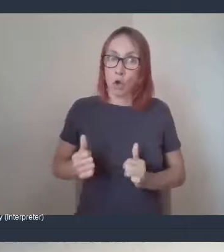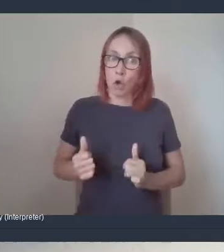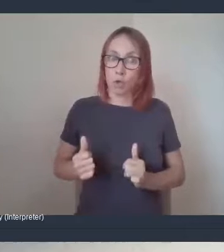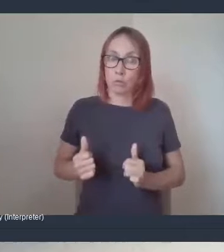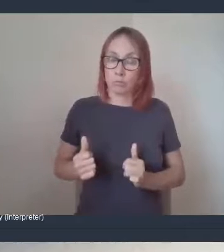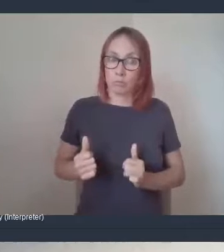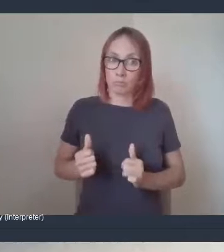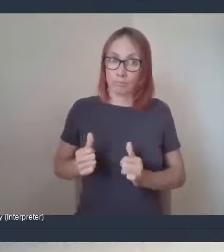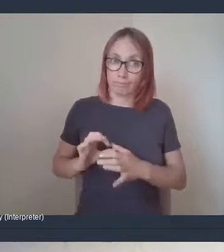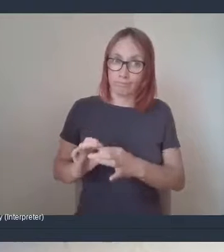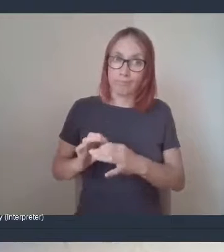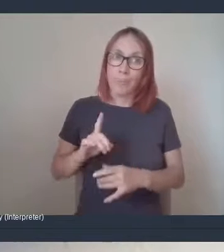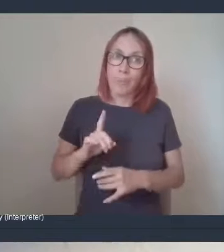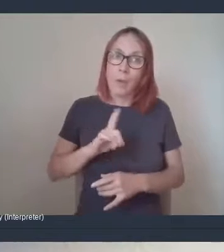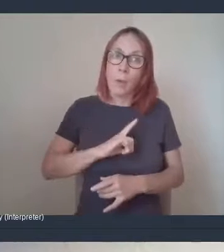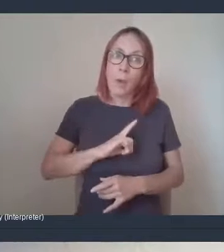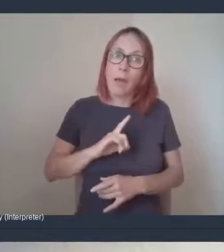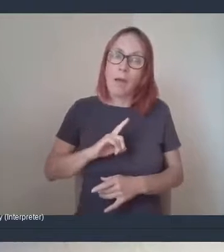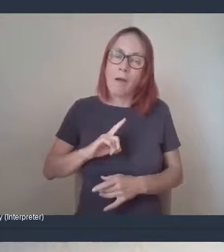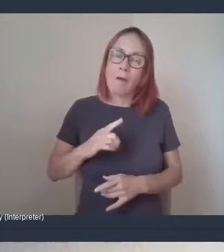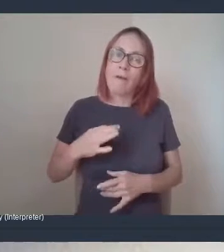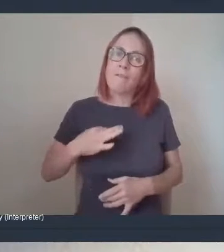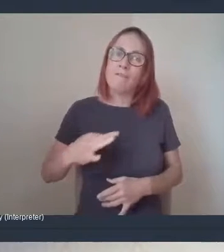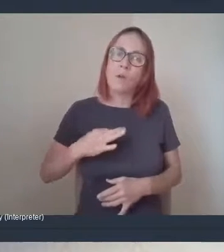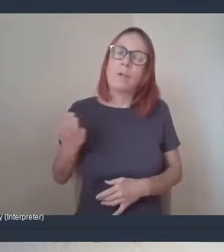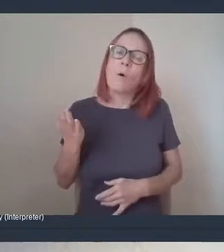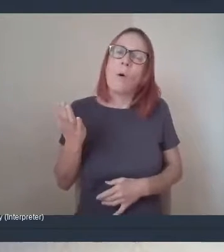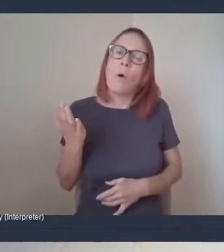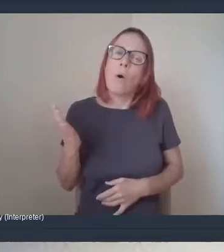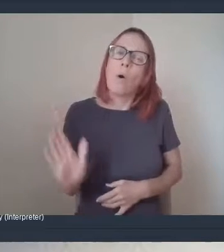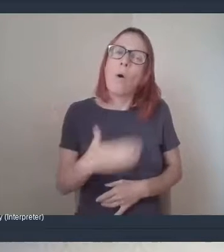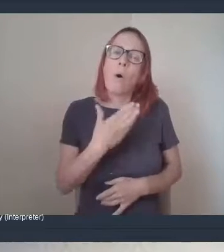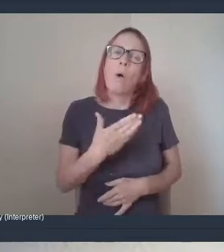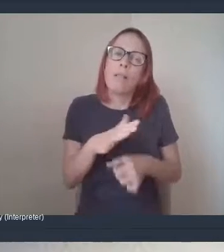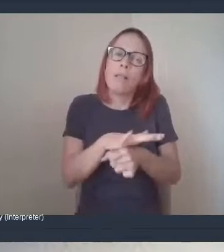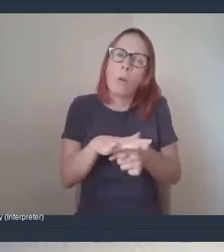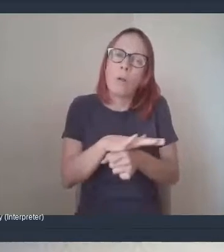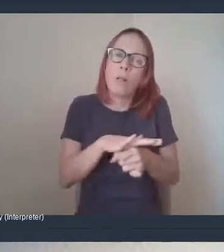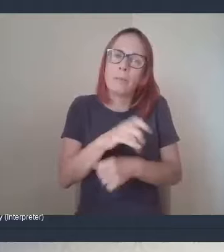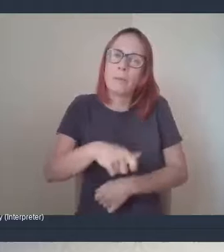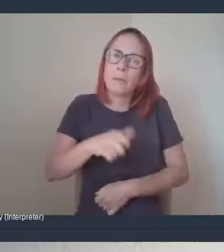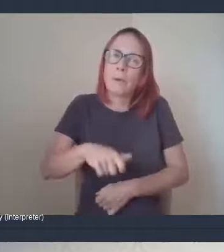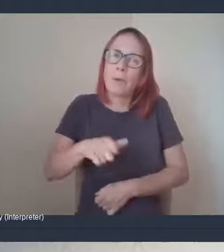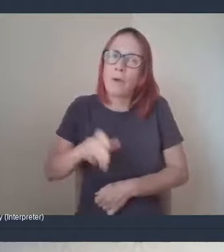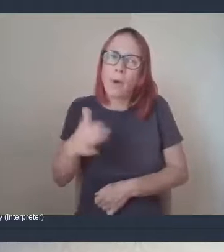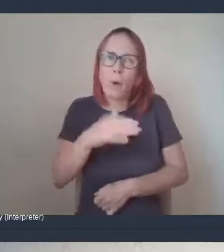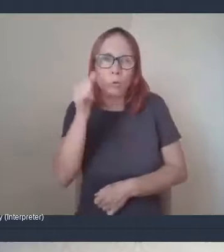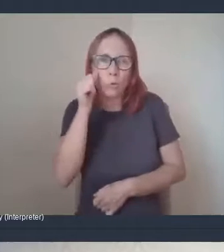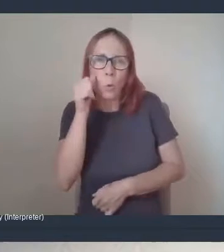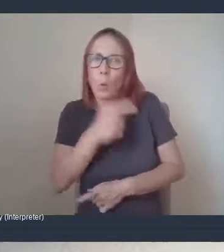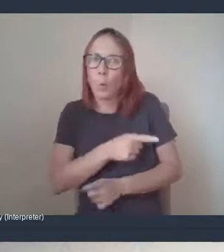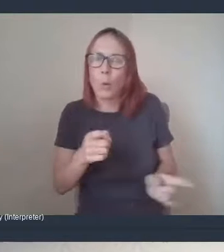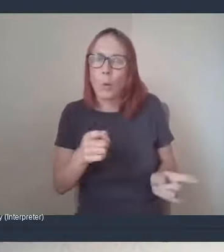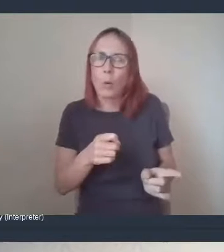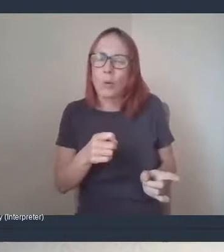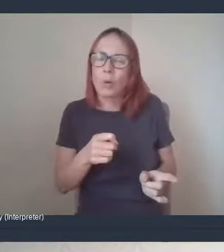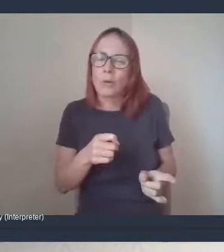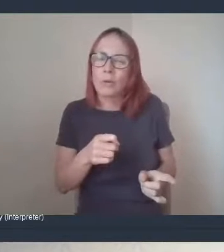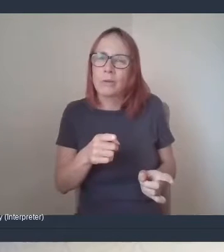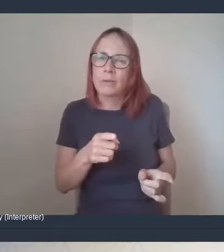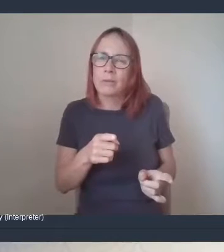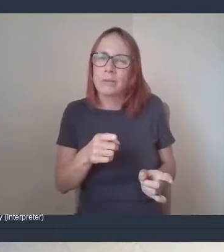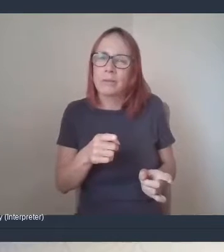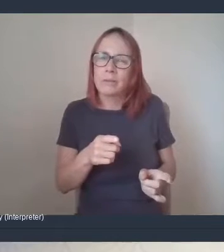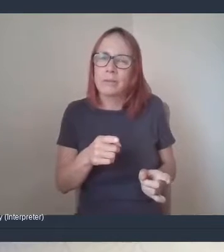our volunteers are all local people. They're all familiar faces in the community. So they've came along to us and there's people who have